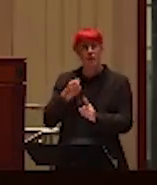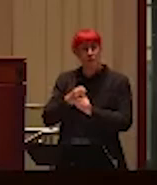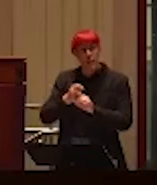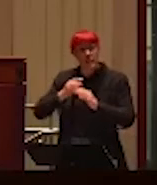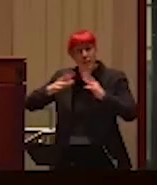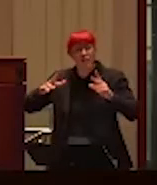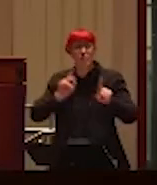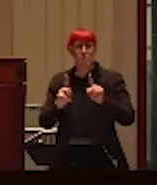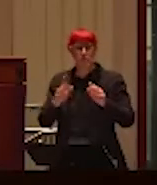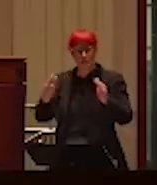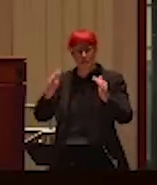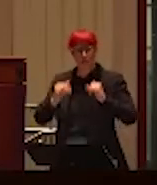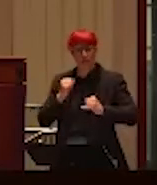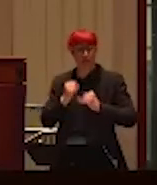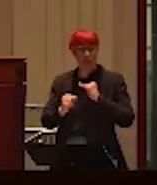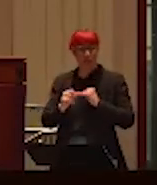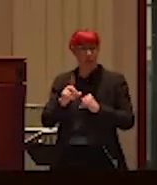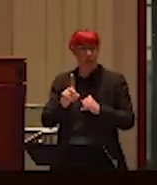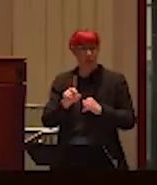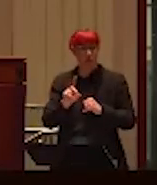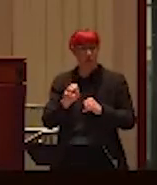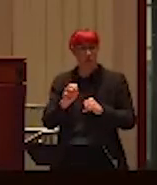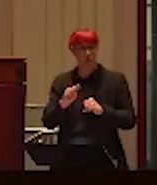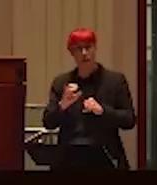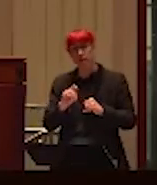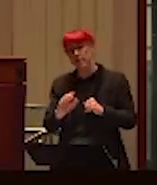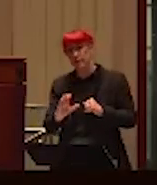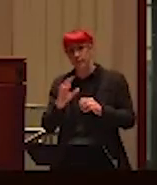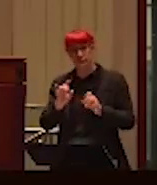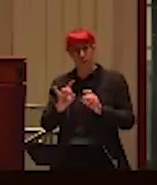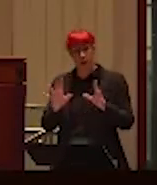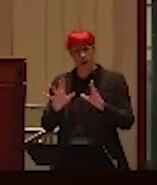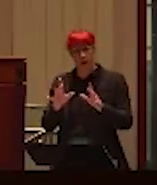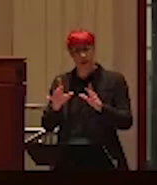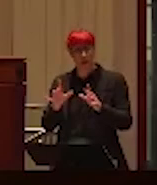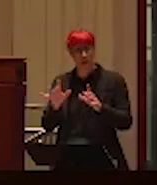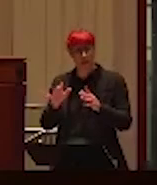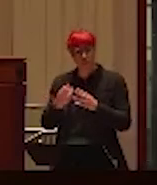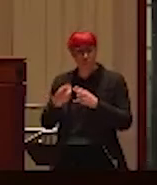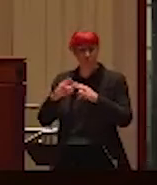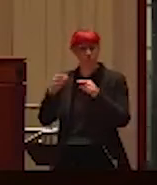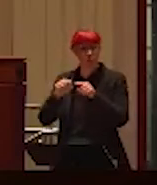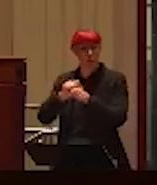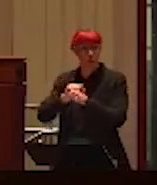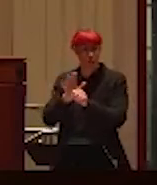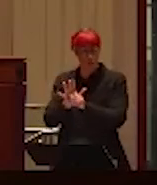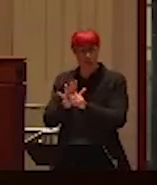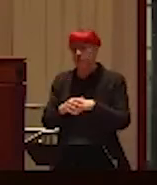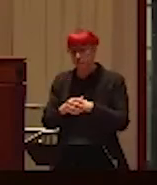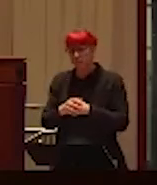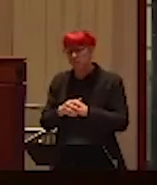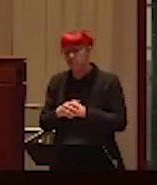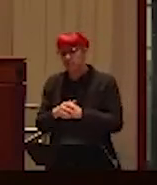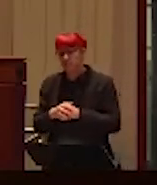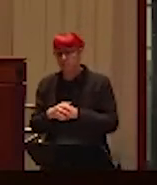domestic violence levels held steady during the pandemic against what we were hearing in the media from all sorts of groups.